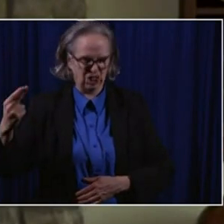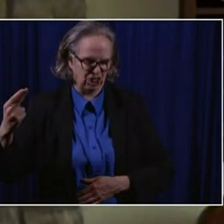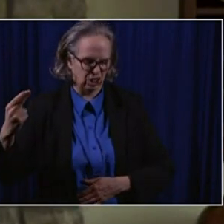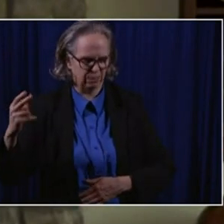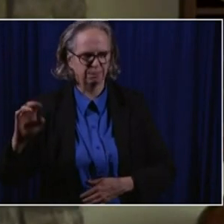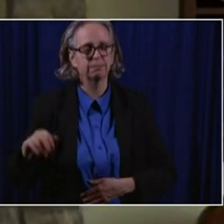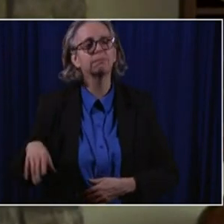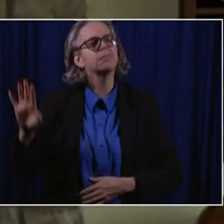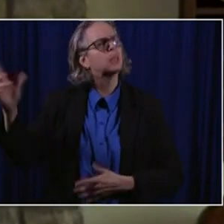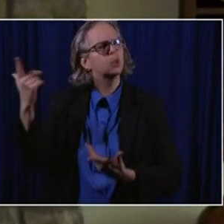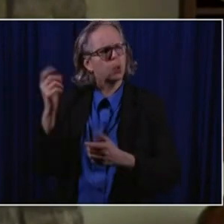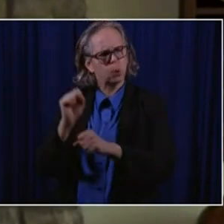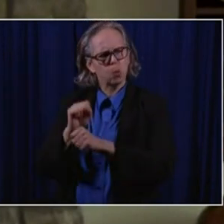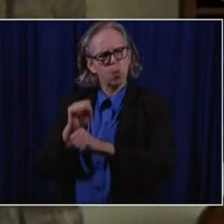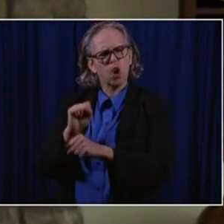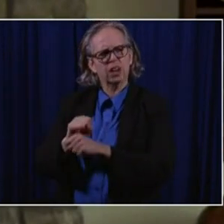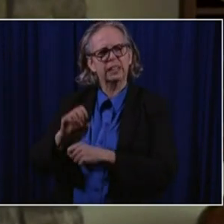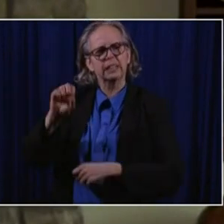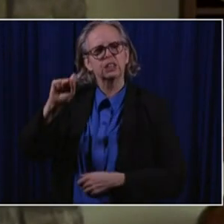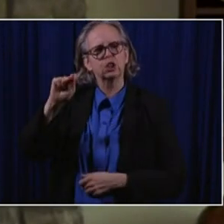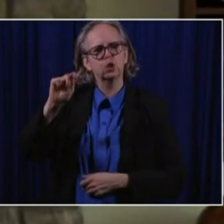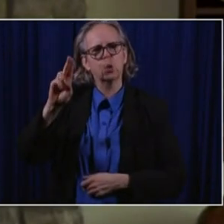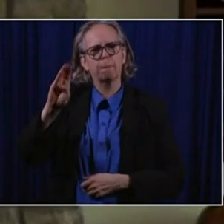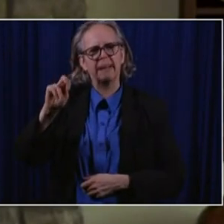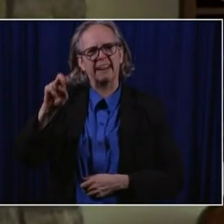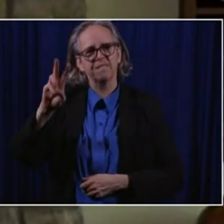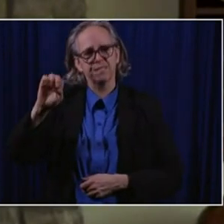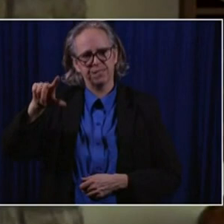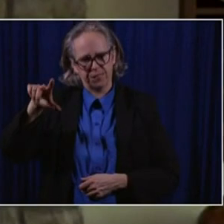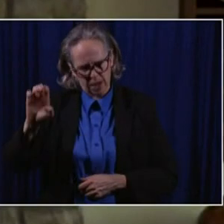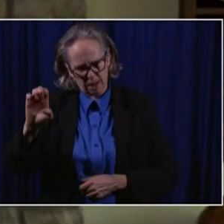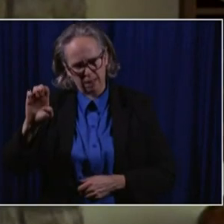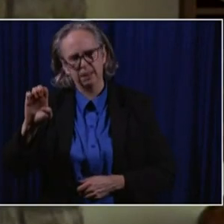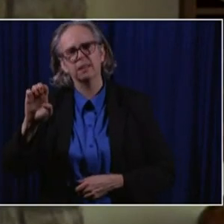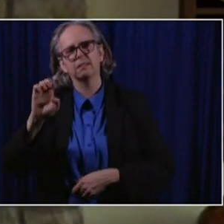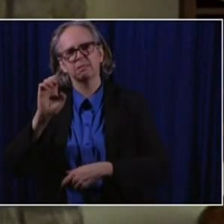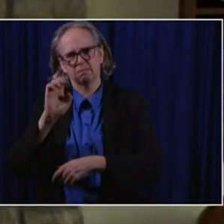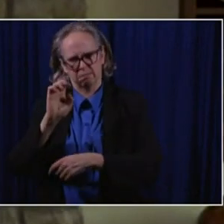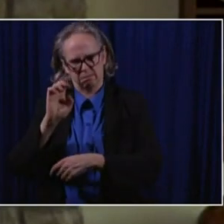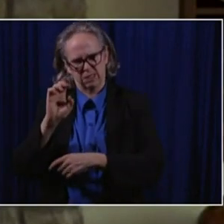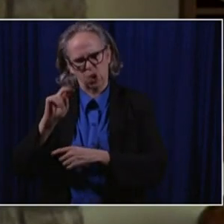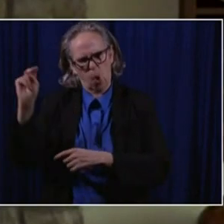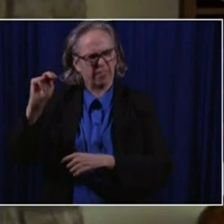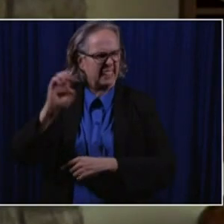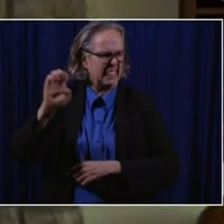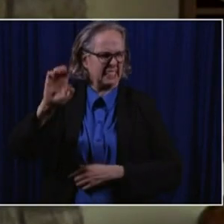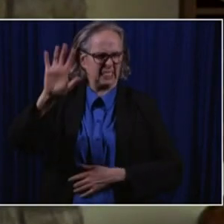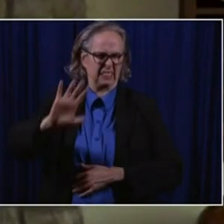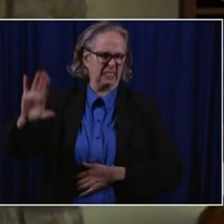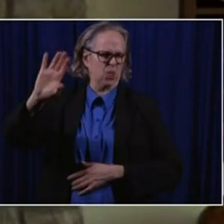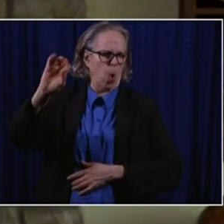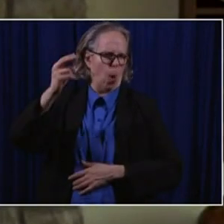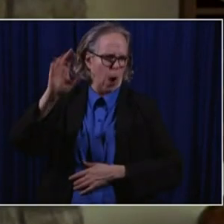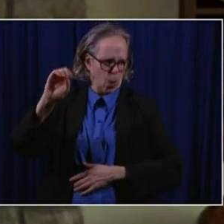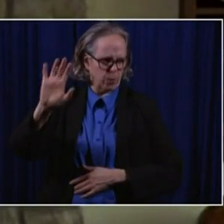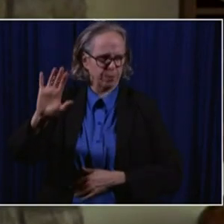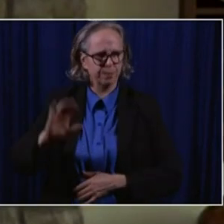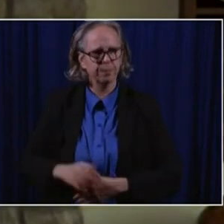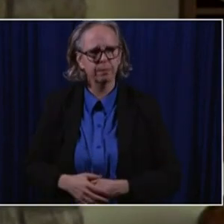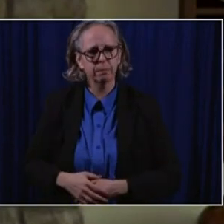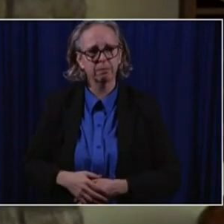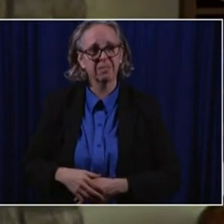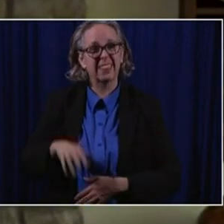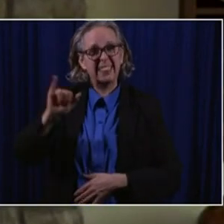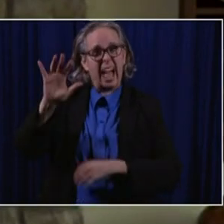has certainly penetrated Eastern and Southeastern Ohio, uh, at a slower pace initially at least. And, but now it